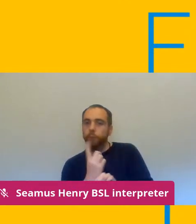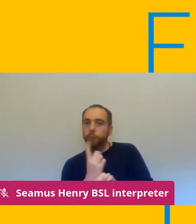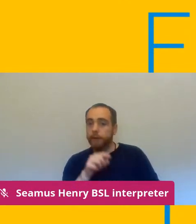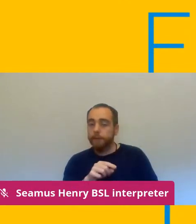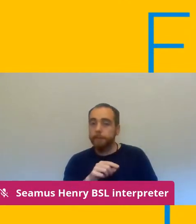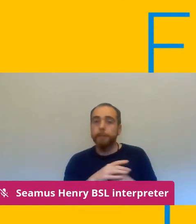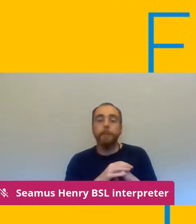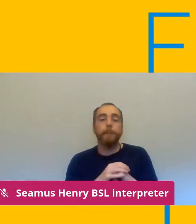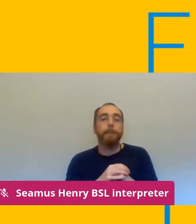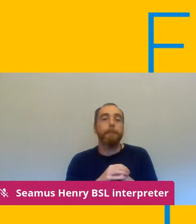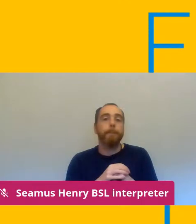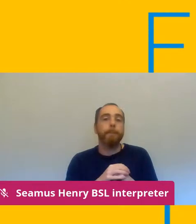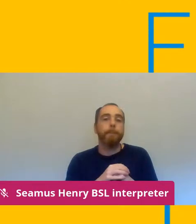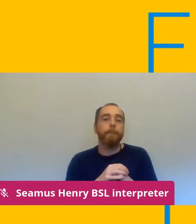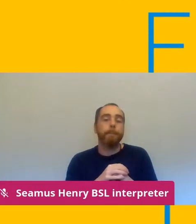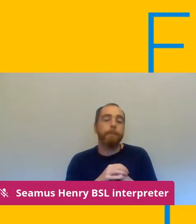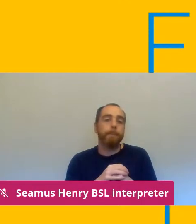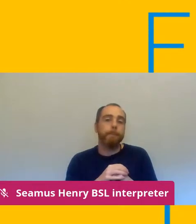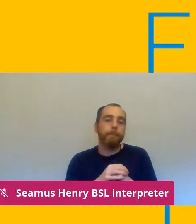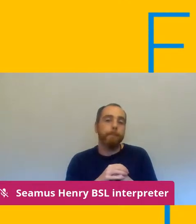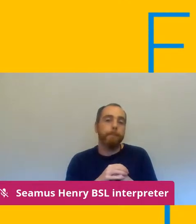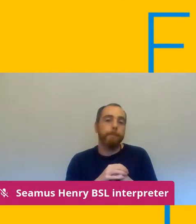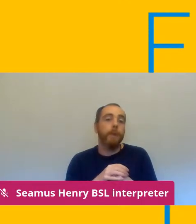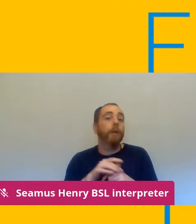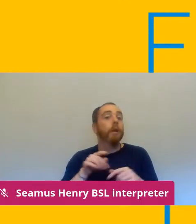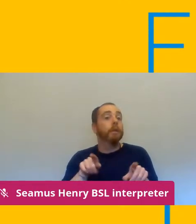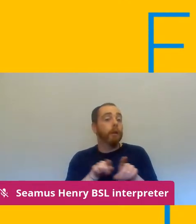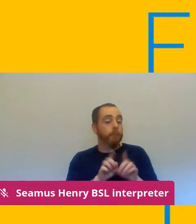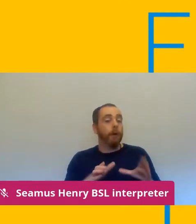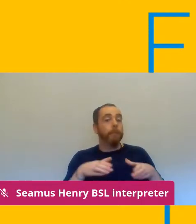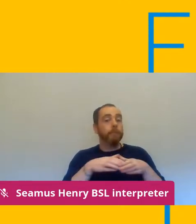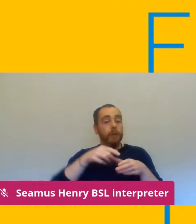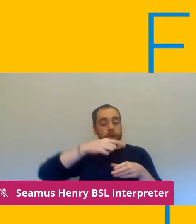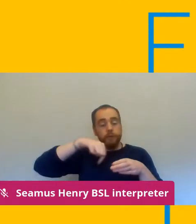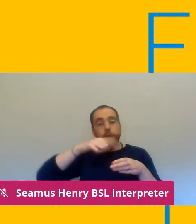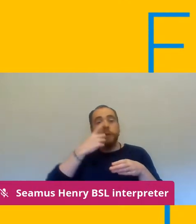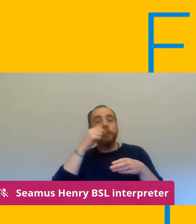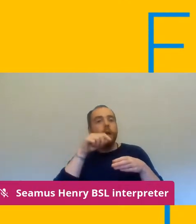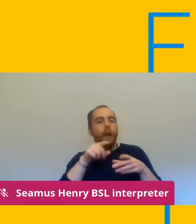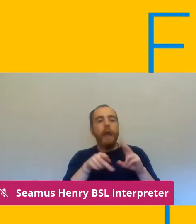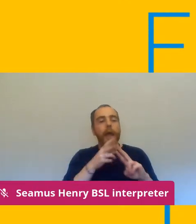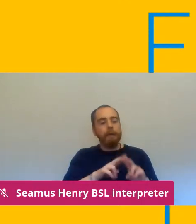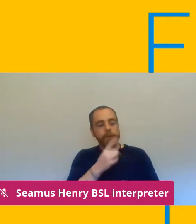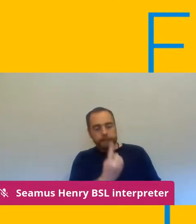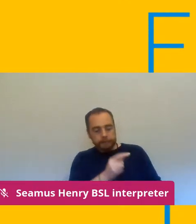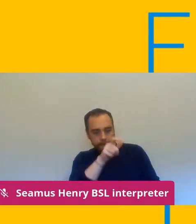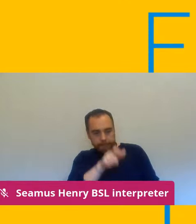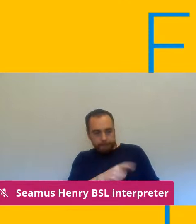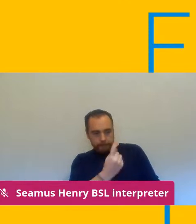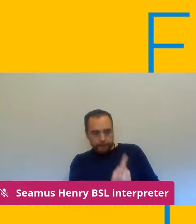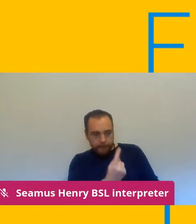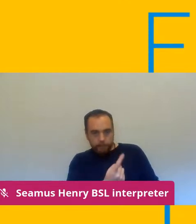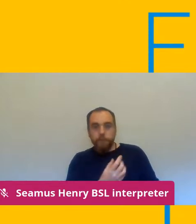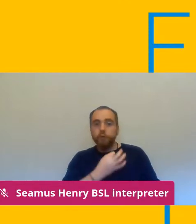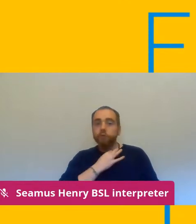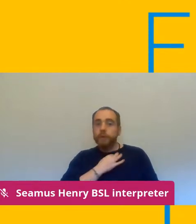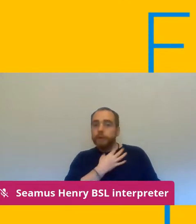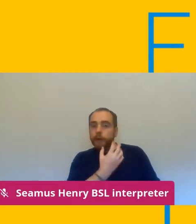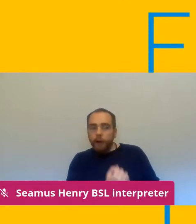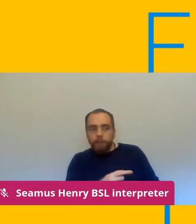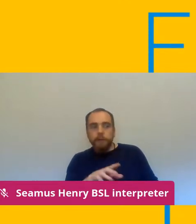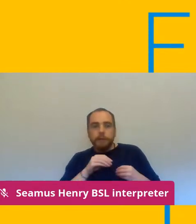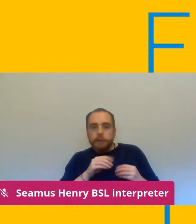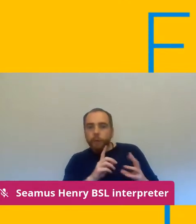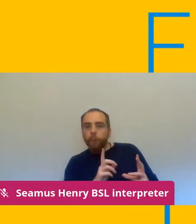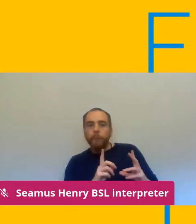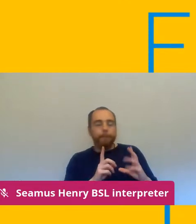branches to um support individual members at particular risk due to any personal characteristics or if they're at a